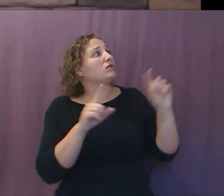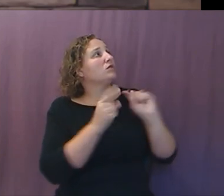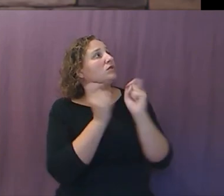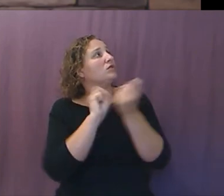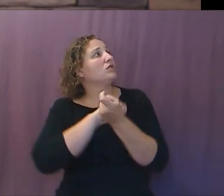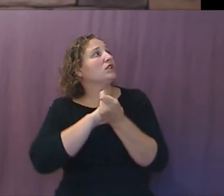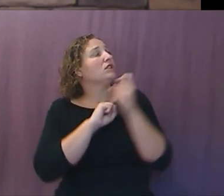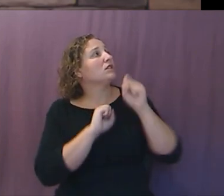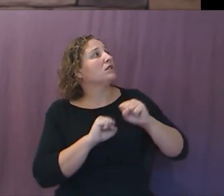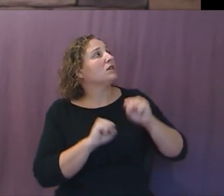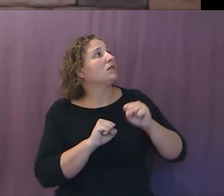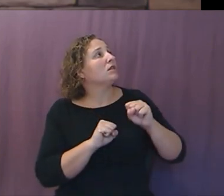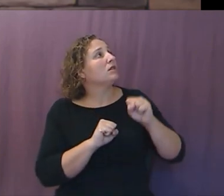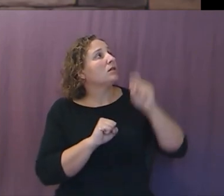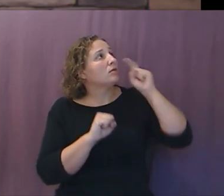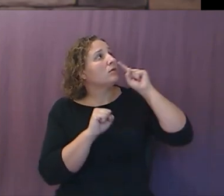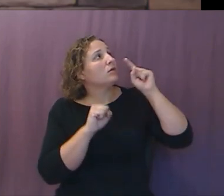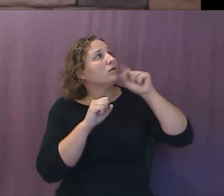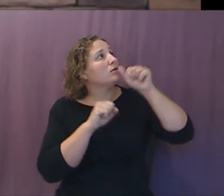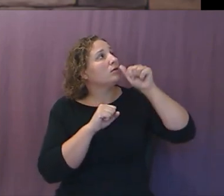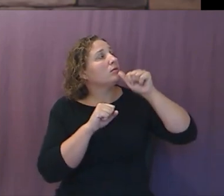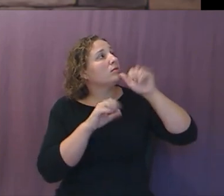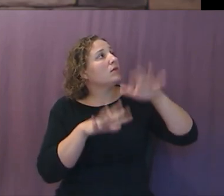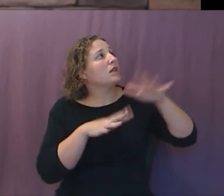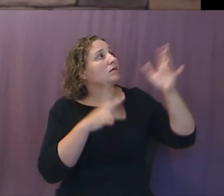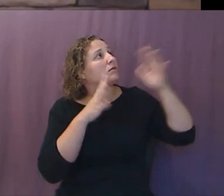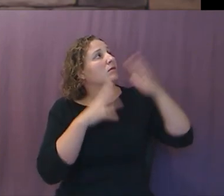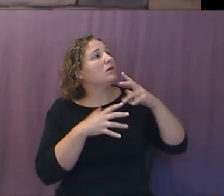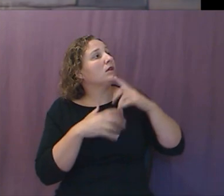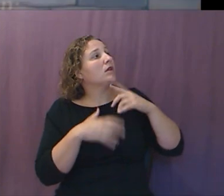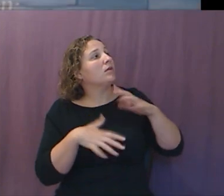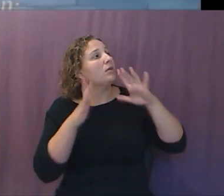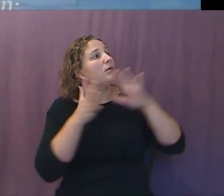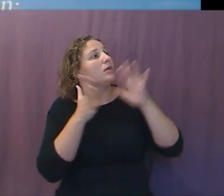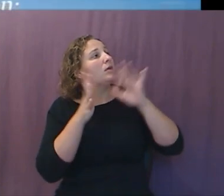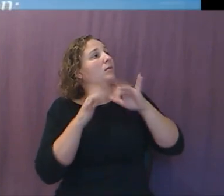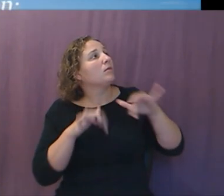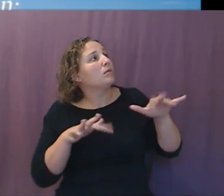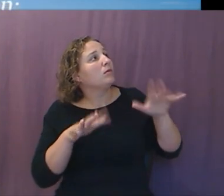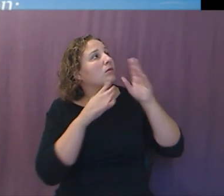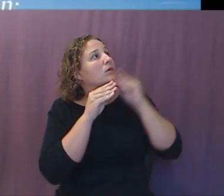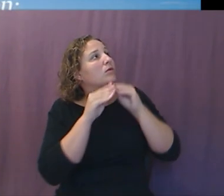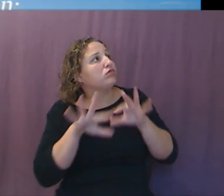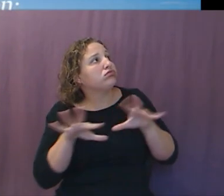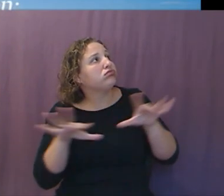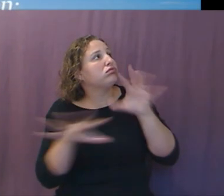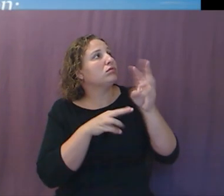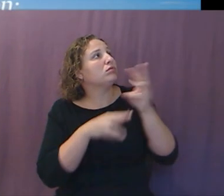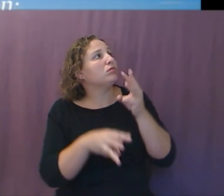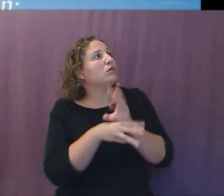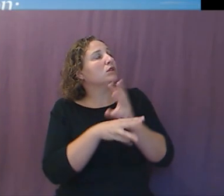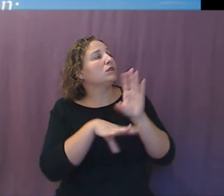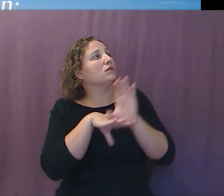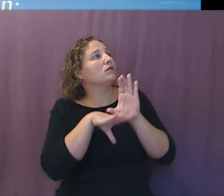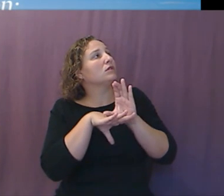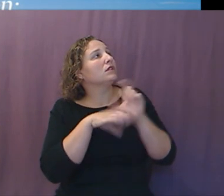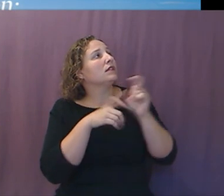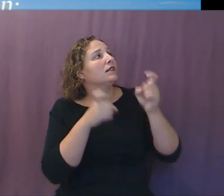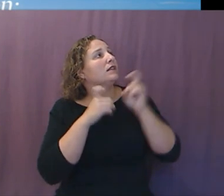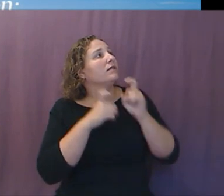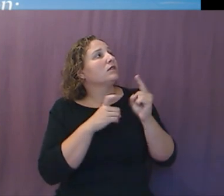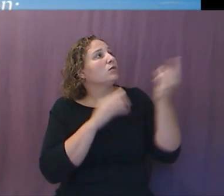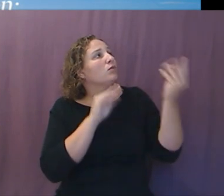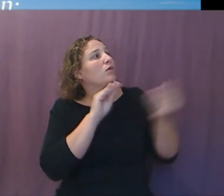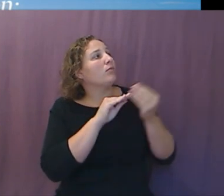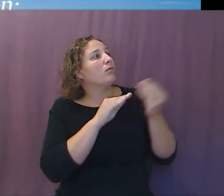those who are looking for you and it would be contagious to the rest of the church and the world. Lord, give us one more great ingathering,